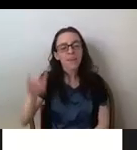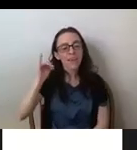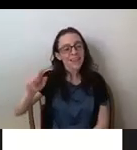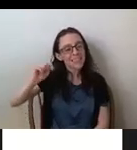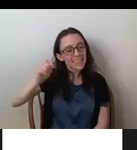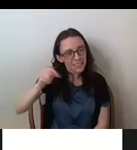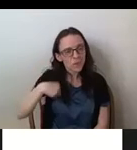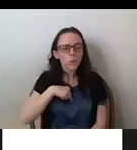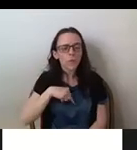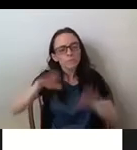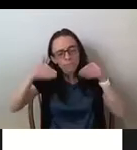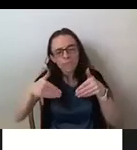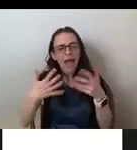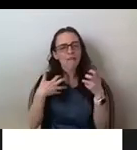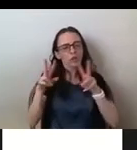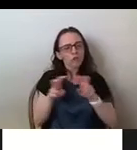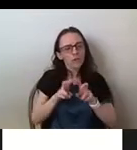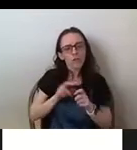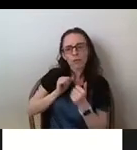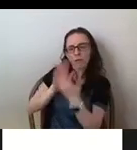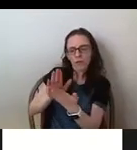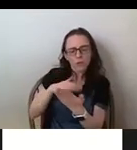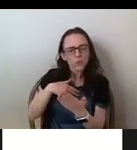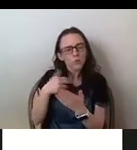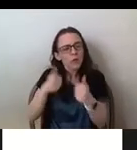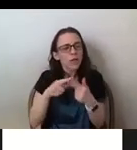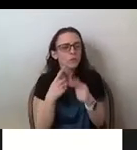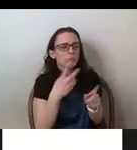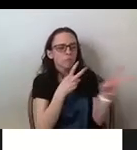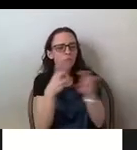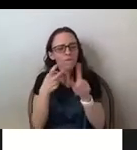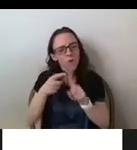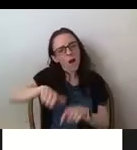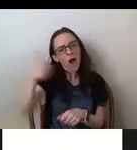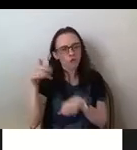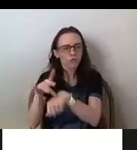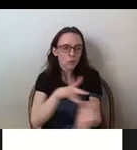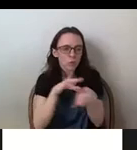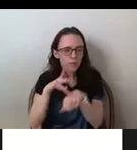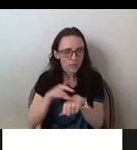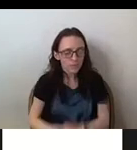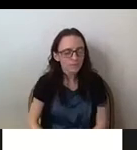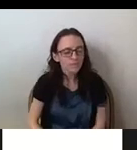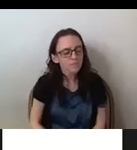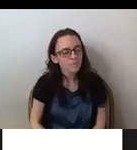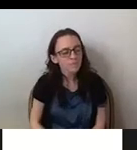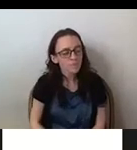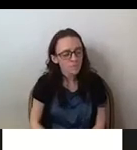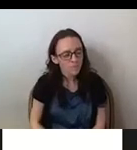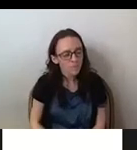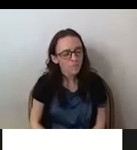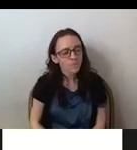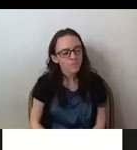approach of analyzing these images and drawing from secondary sources. So the exhibition is going to connect current